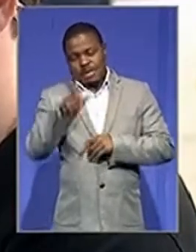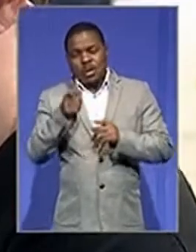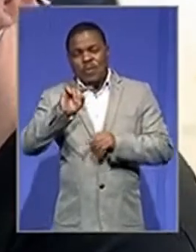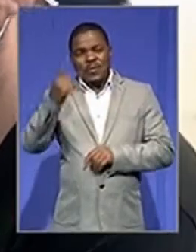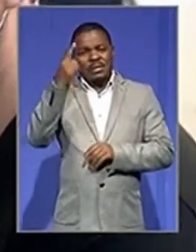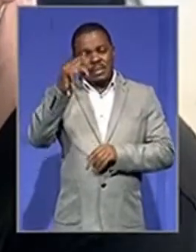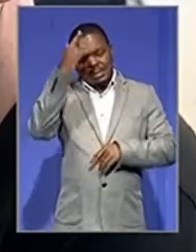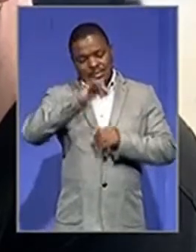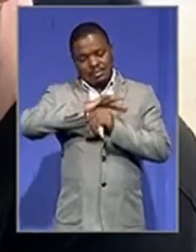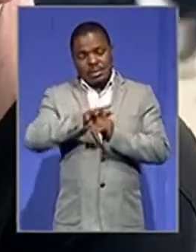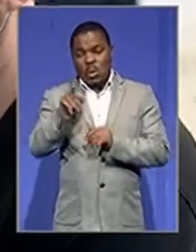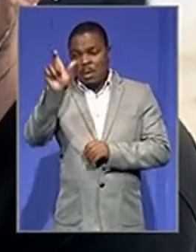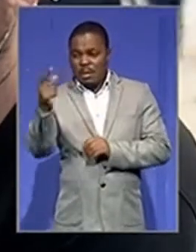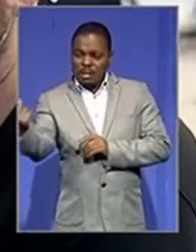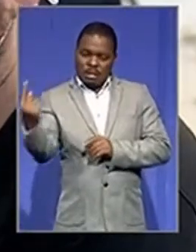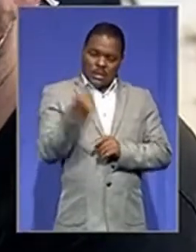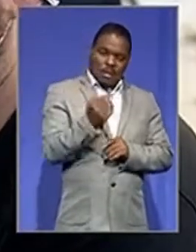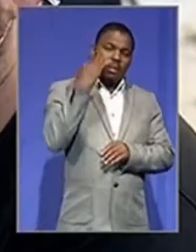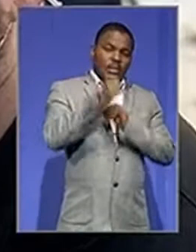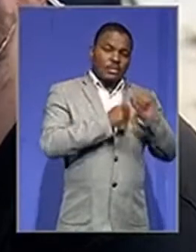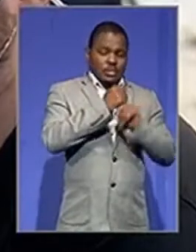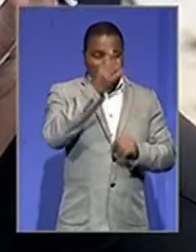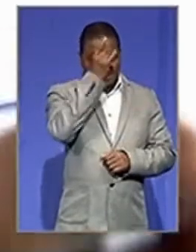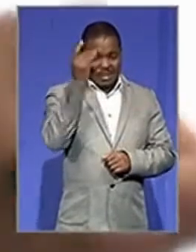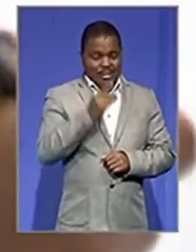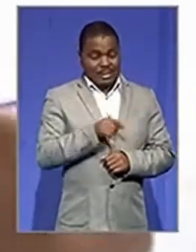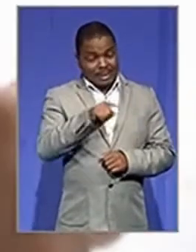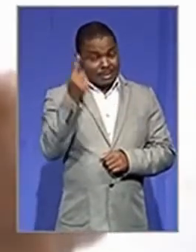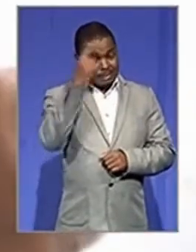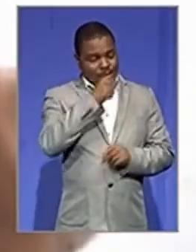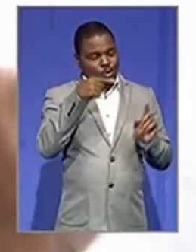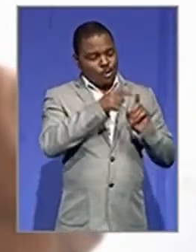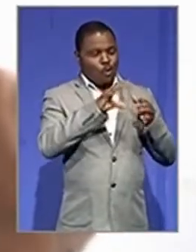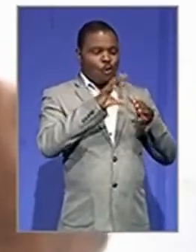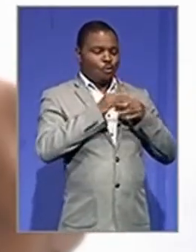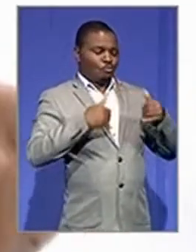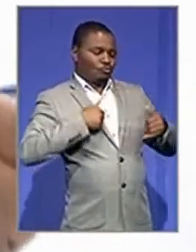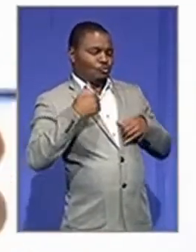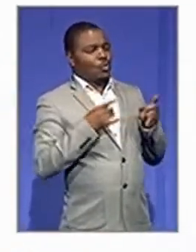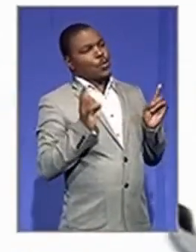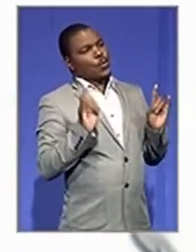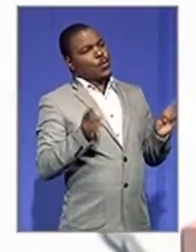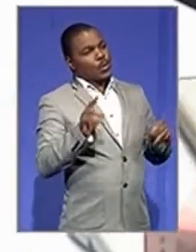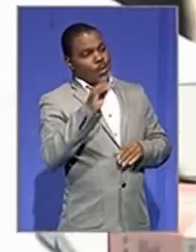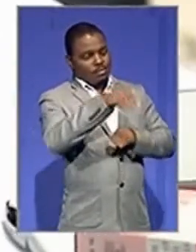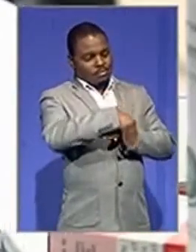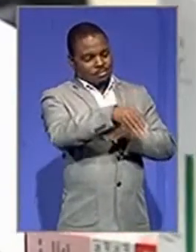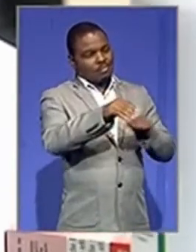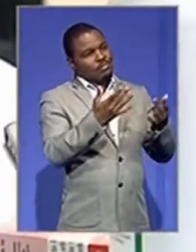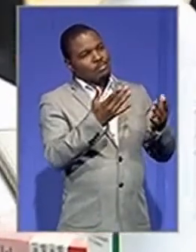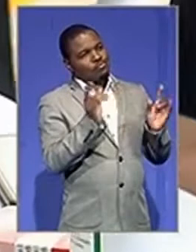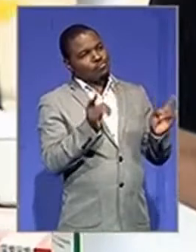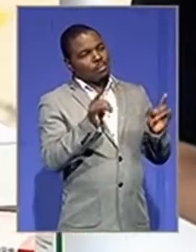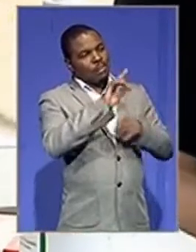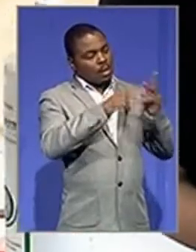-19. He is a result a result disease. He is a result of a disease that has been